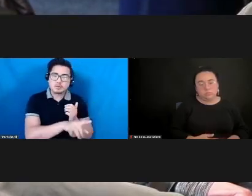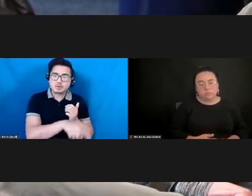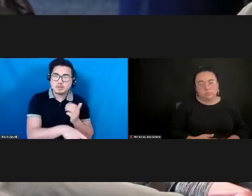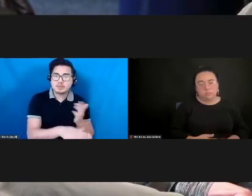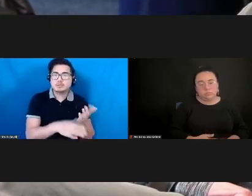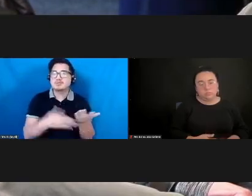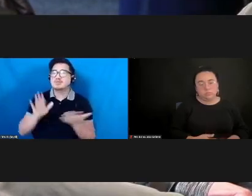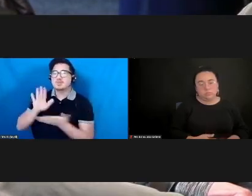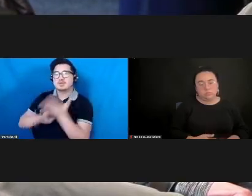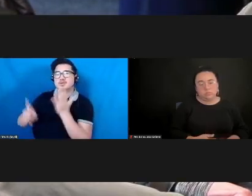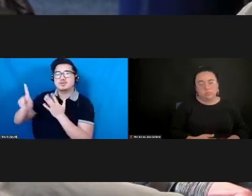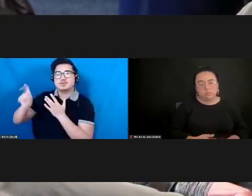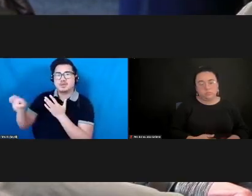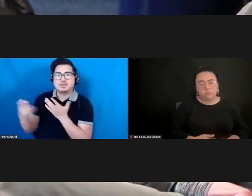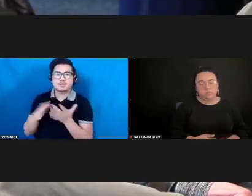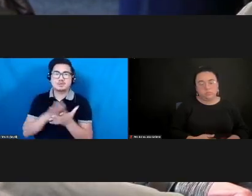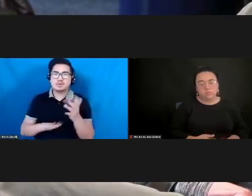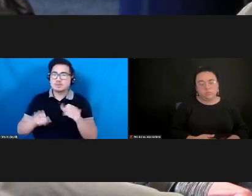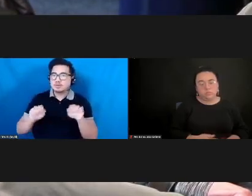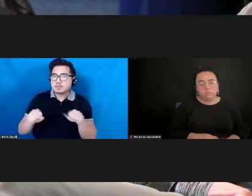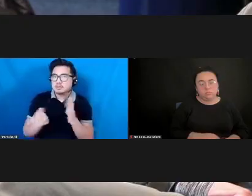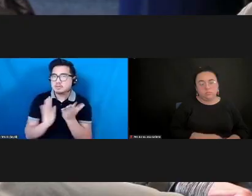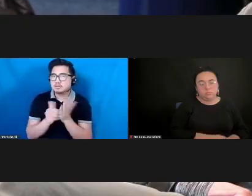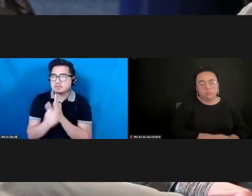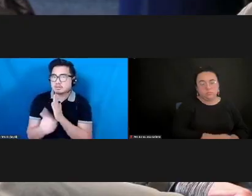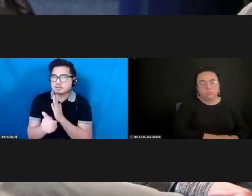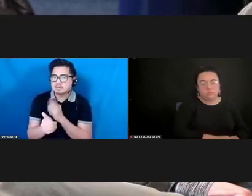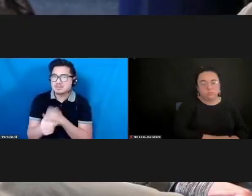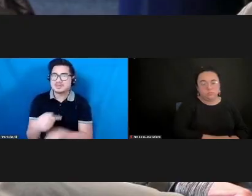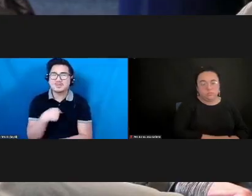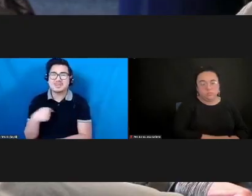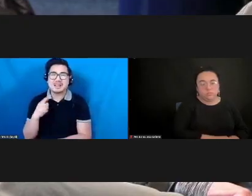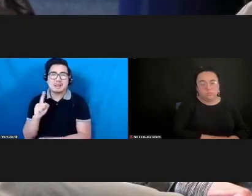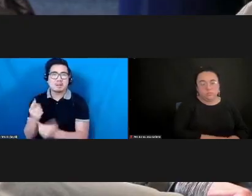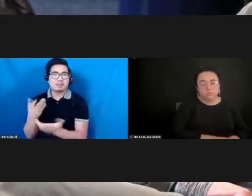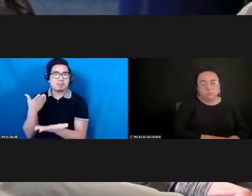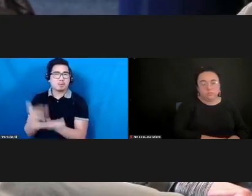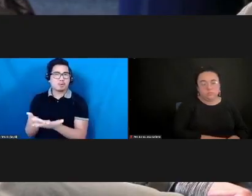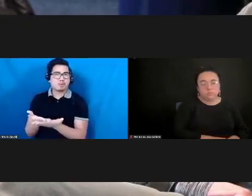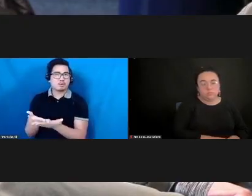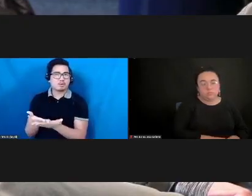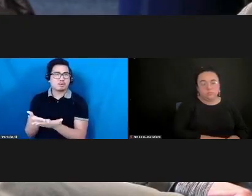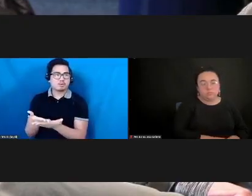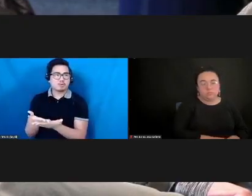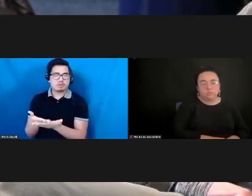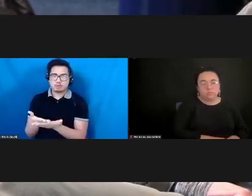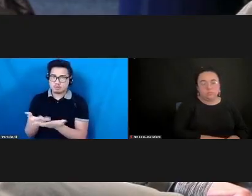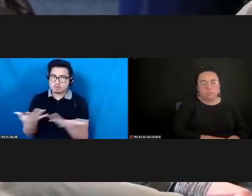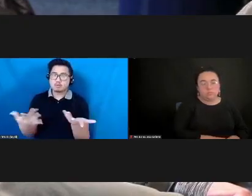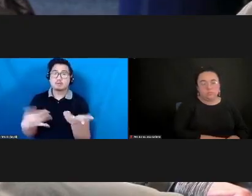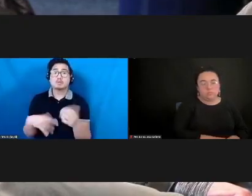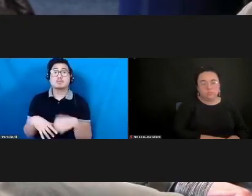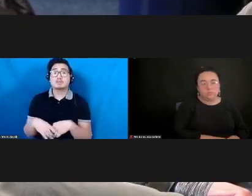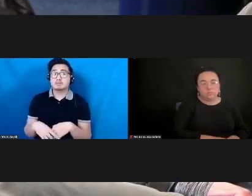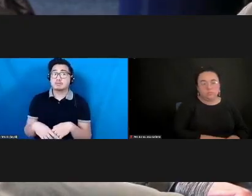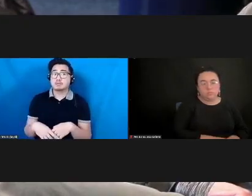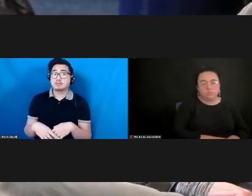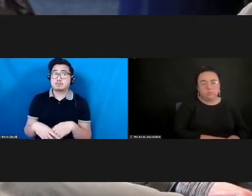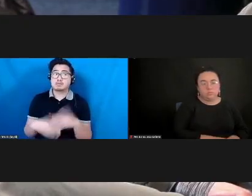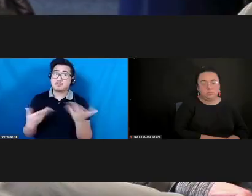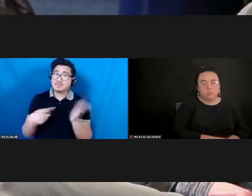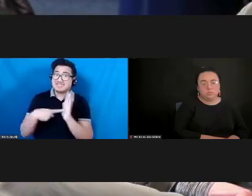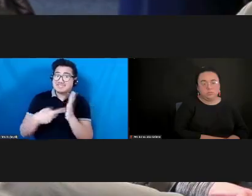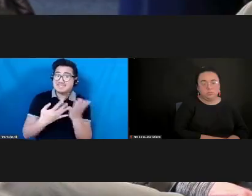have to, I think it was mentioned, we have to justify it internally. Is this research? If we're doing one-on-one micro